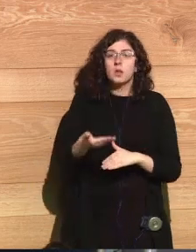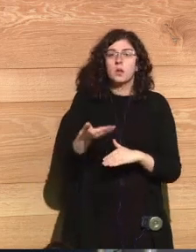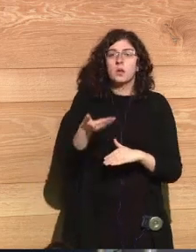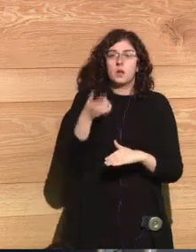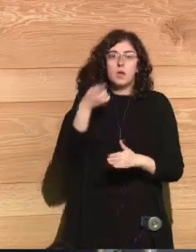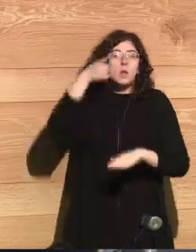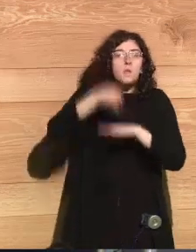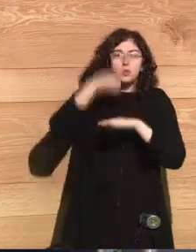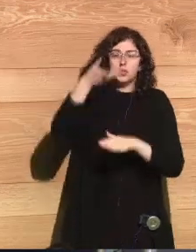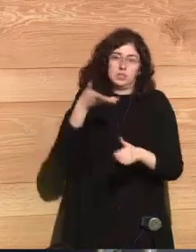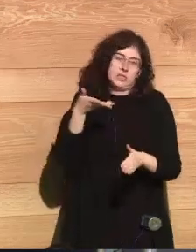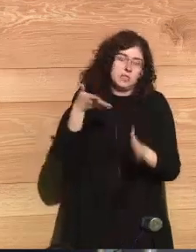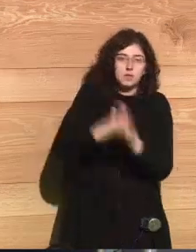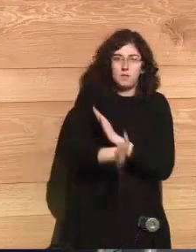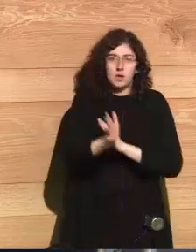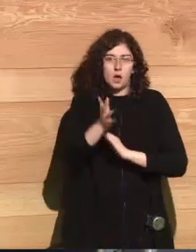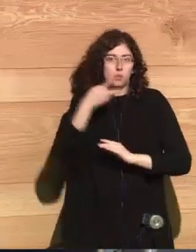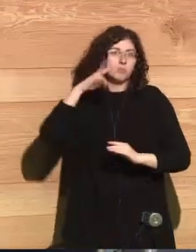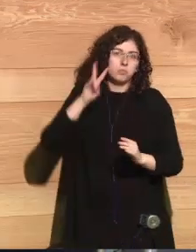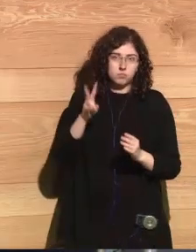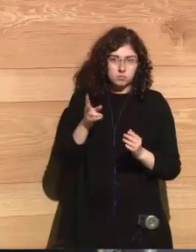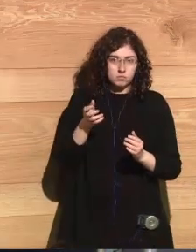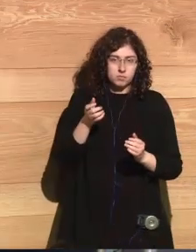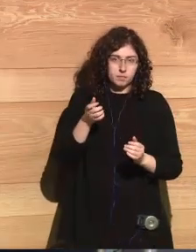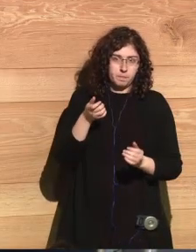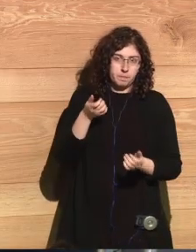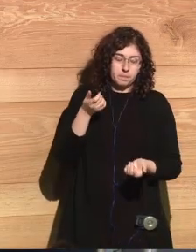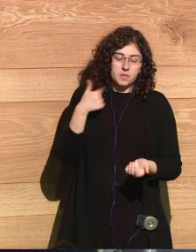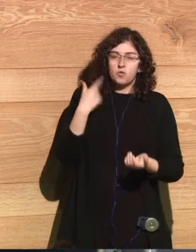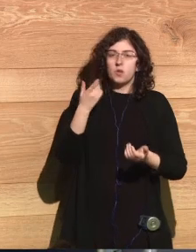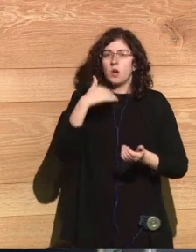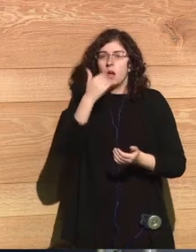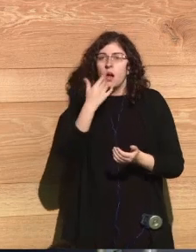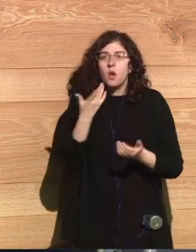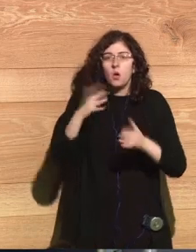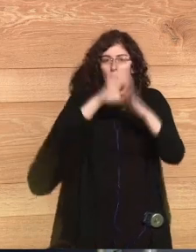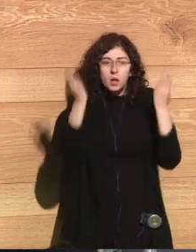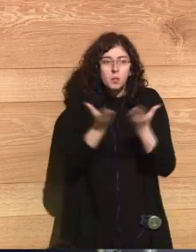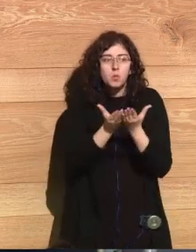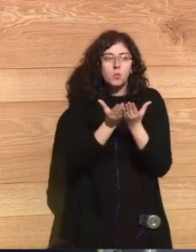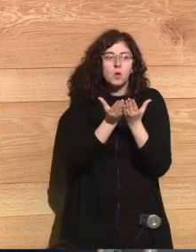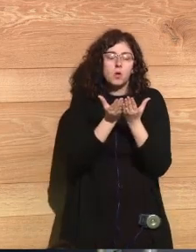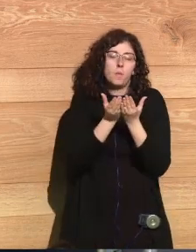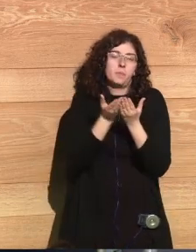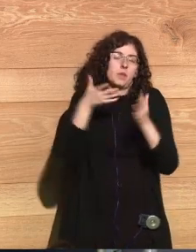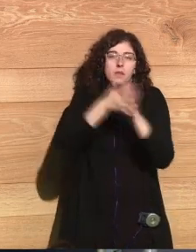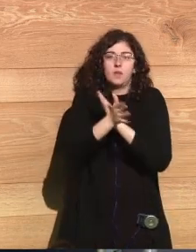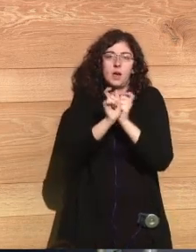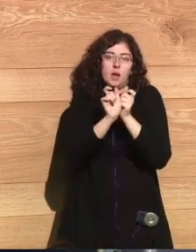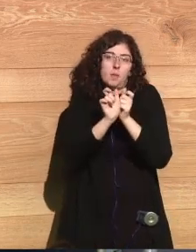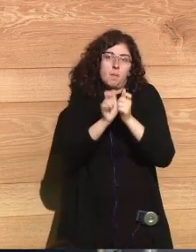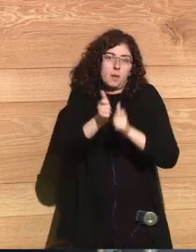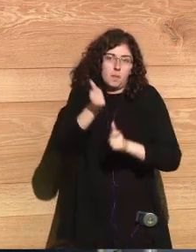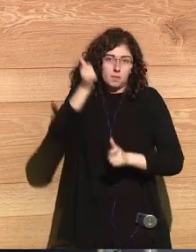a prestige, that position. And that's a rhetoric, that's a speech that has been forsted by everybody, by the whole world.